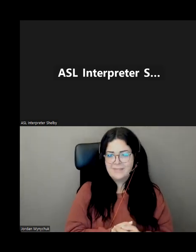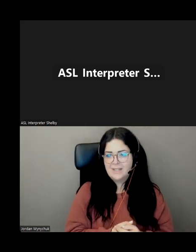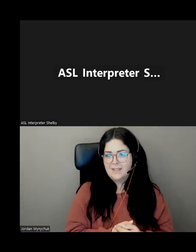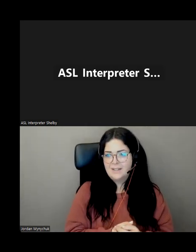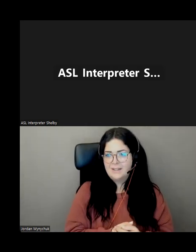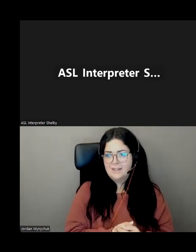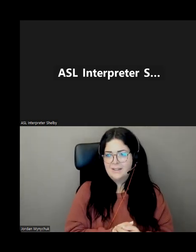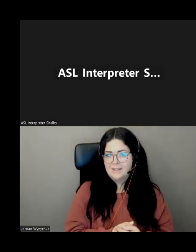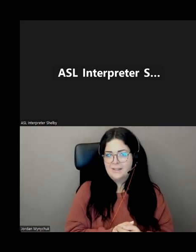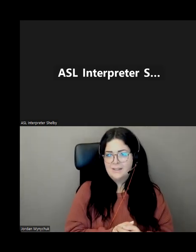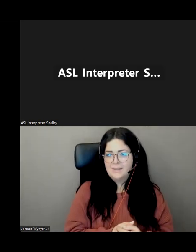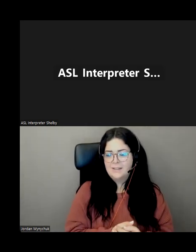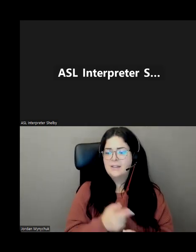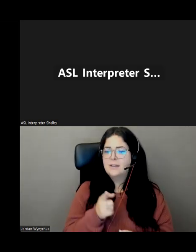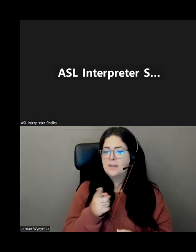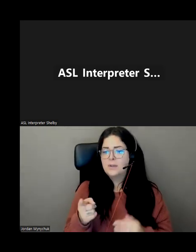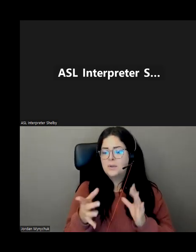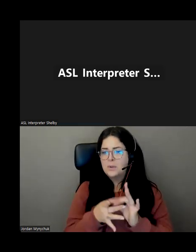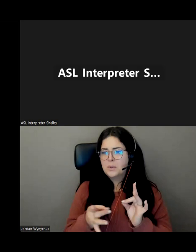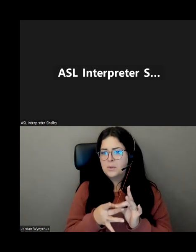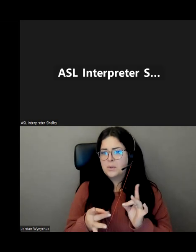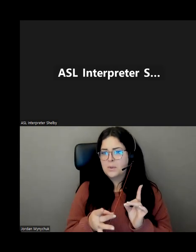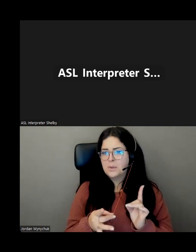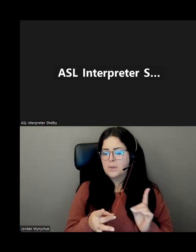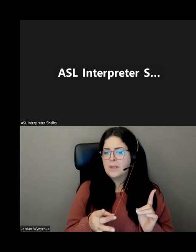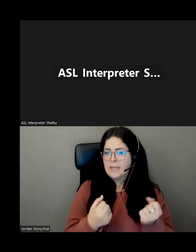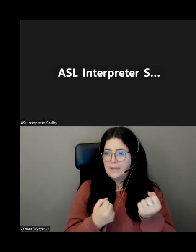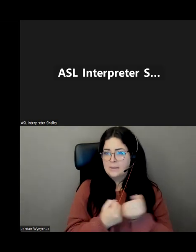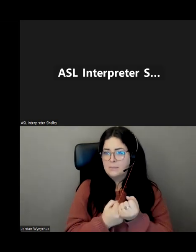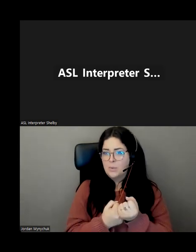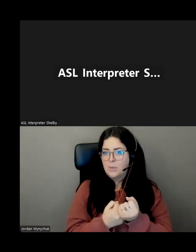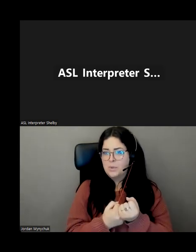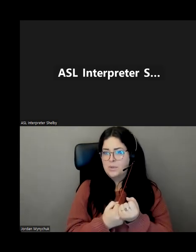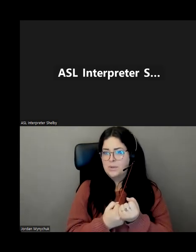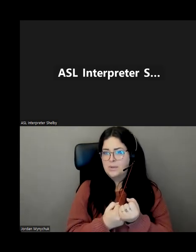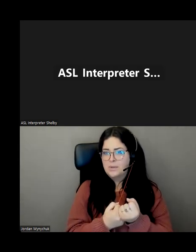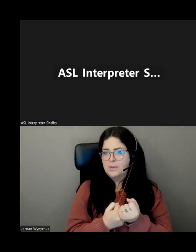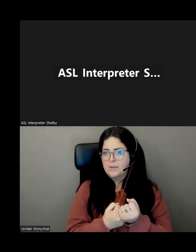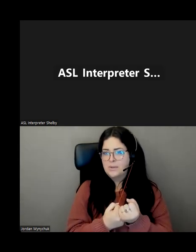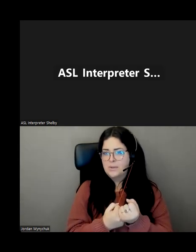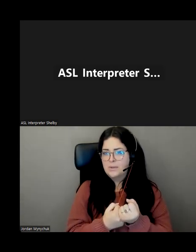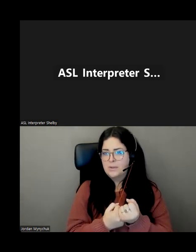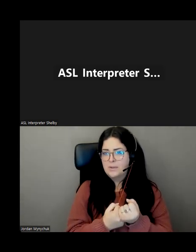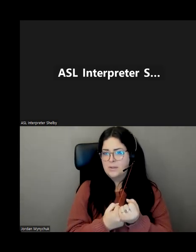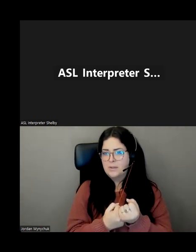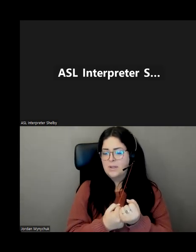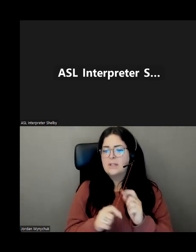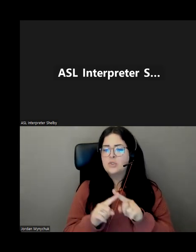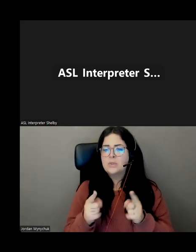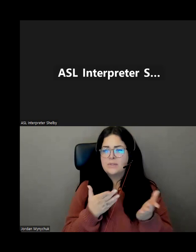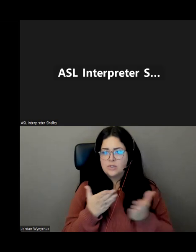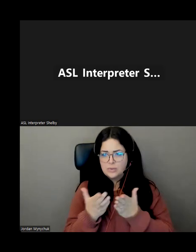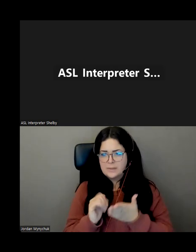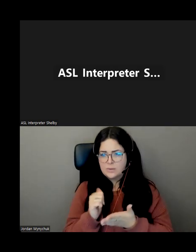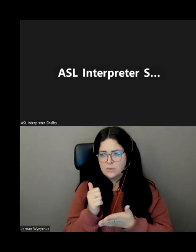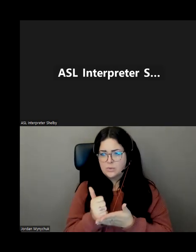one thing that you mentioned that is having the supports to have say different services in place to help